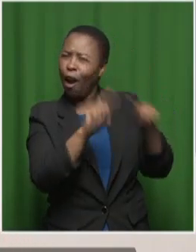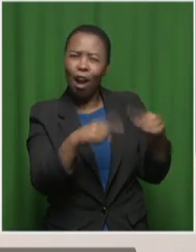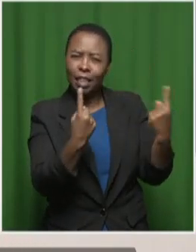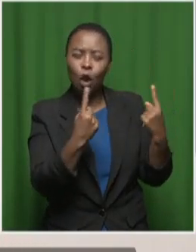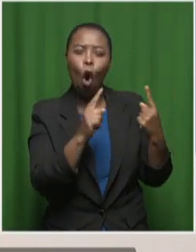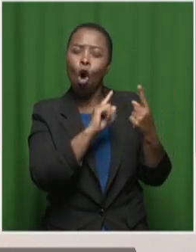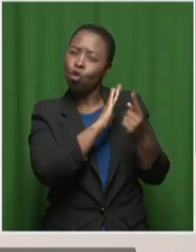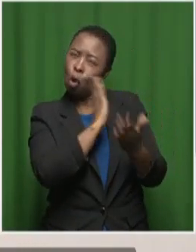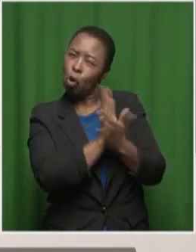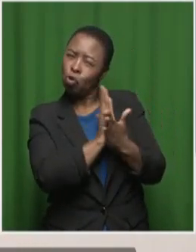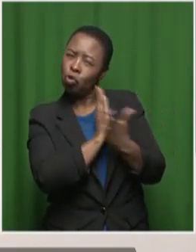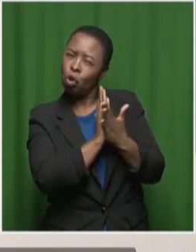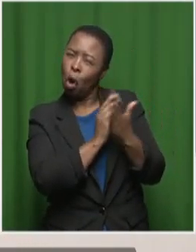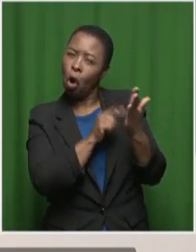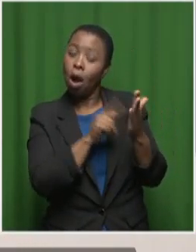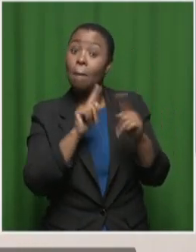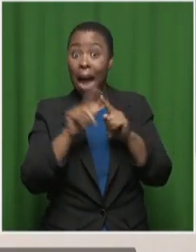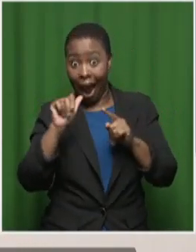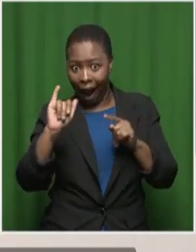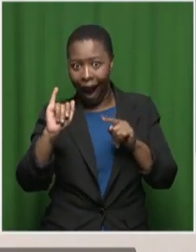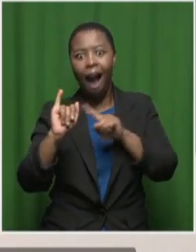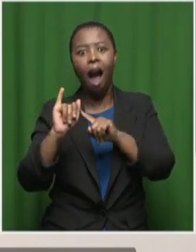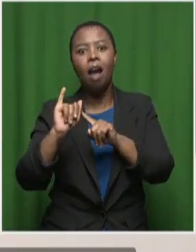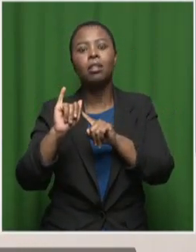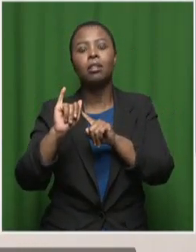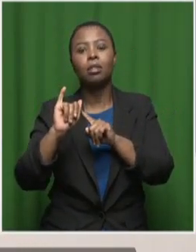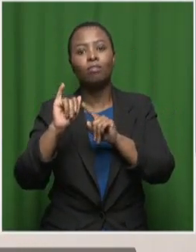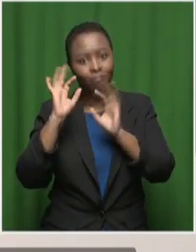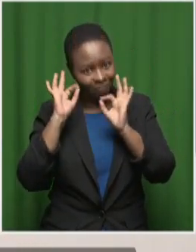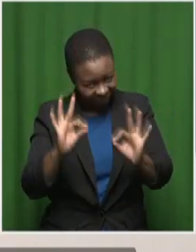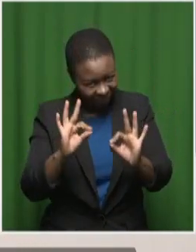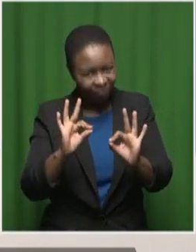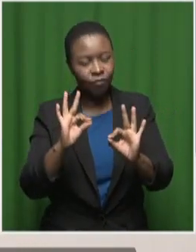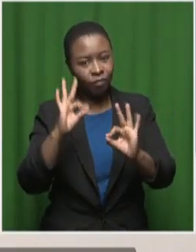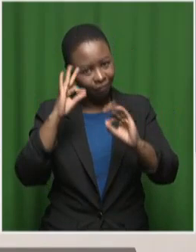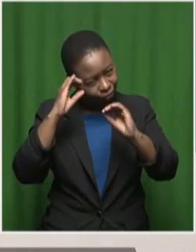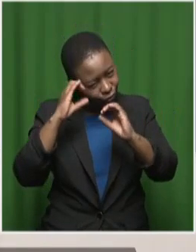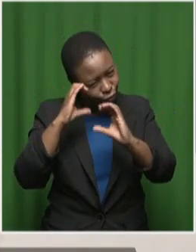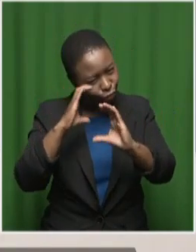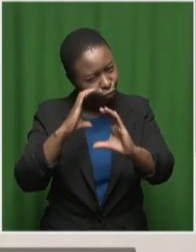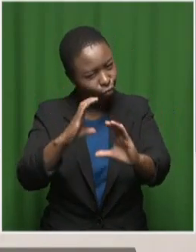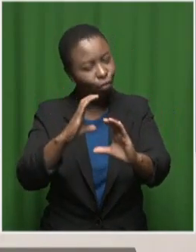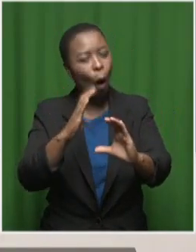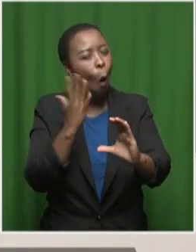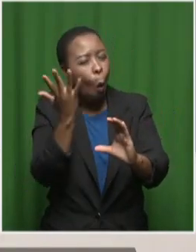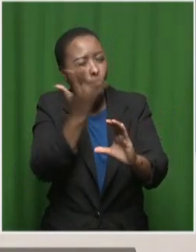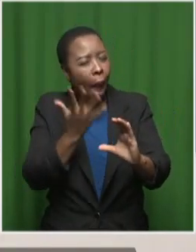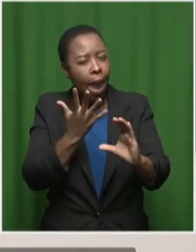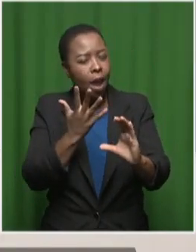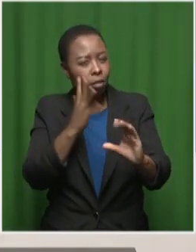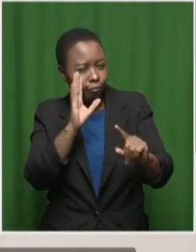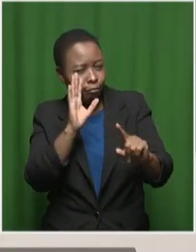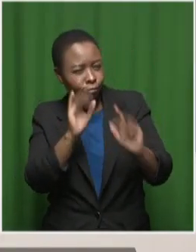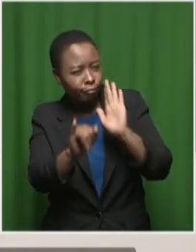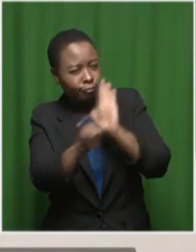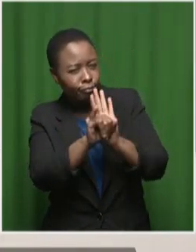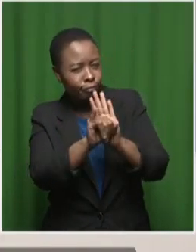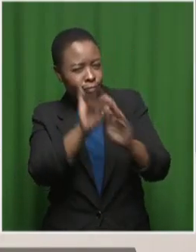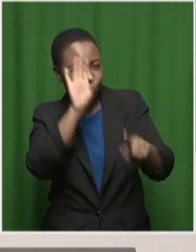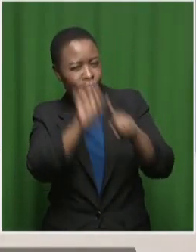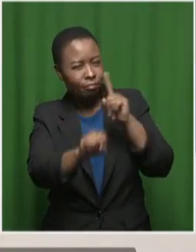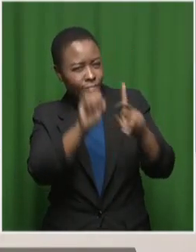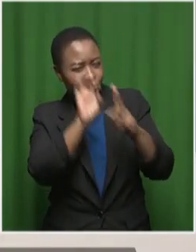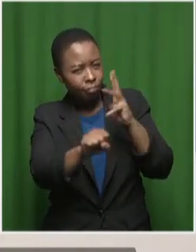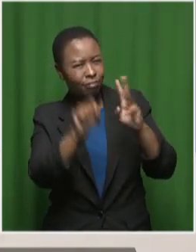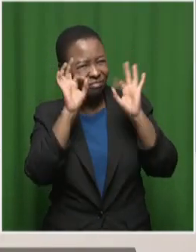sure about it. And AI will direct them to where they should zoom in, so to speak. So AI becomes the assistant